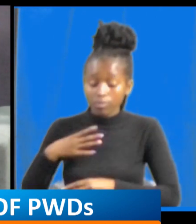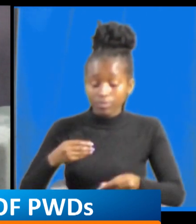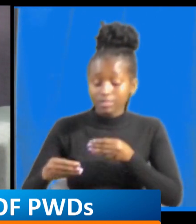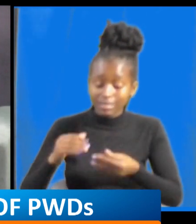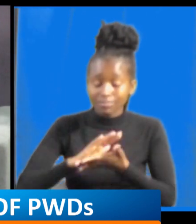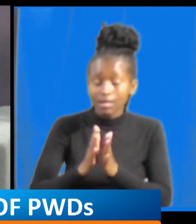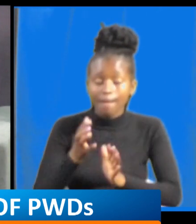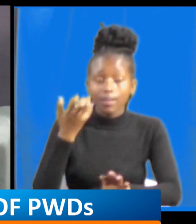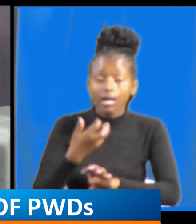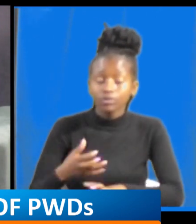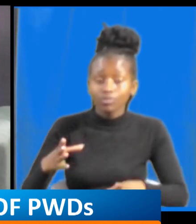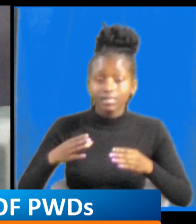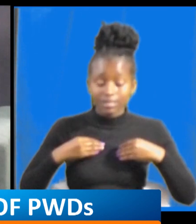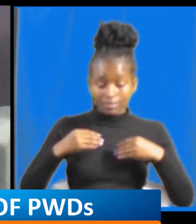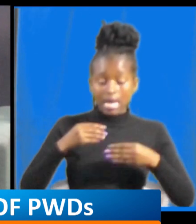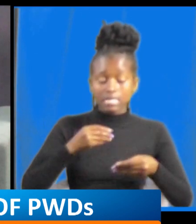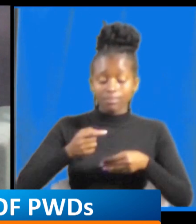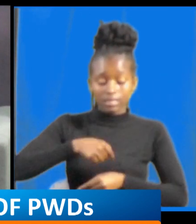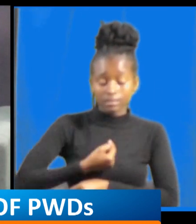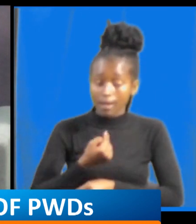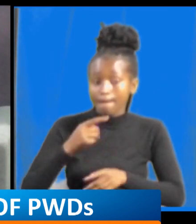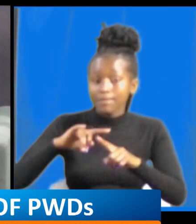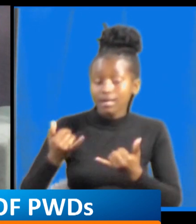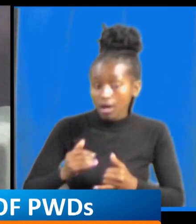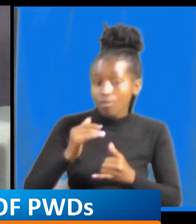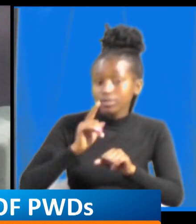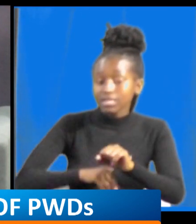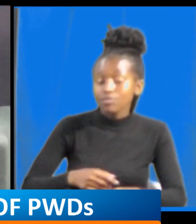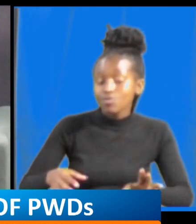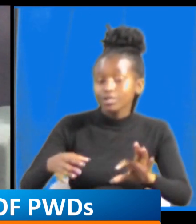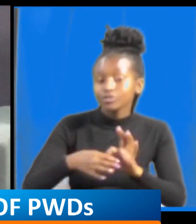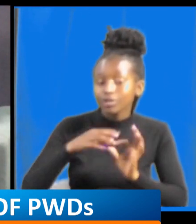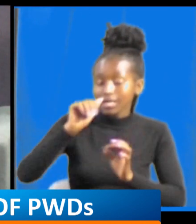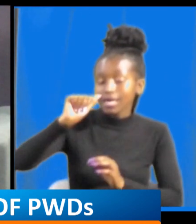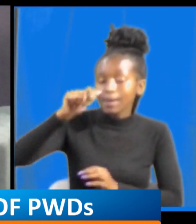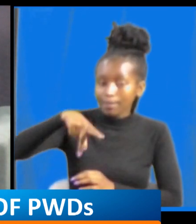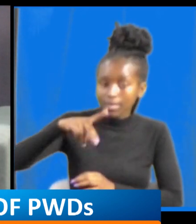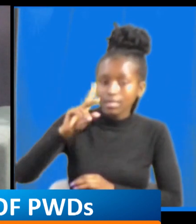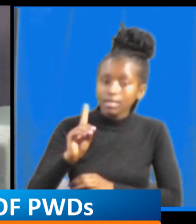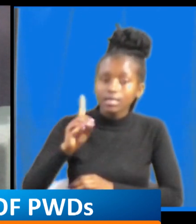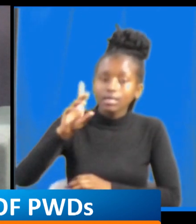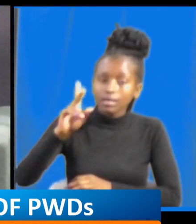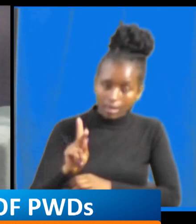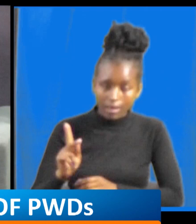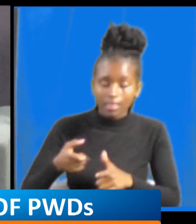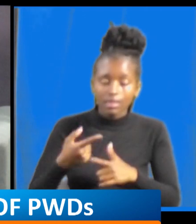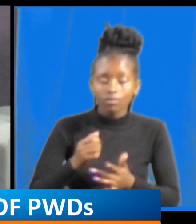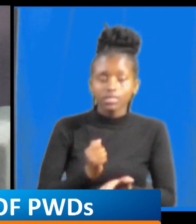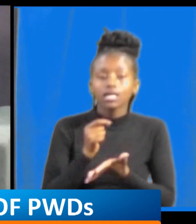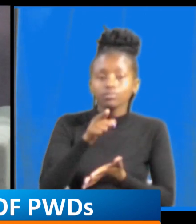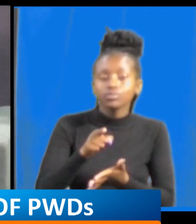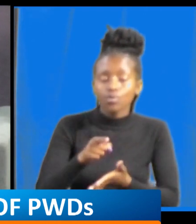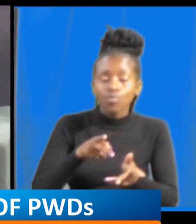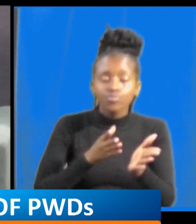to accept it right from the word go but as soon as you join APDK they they will help you through the process